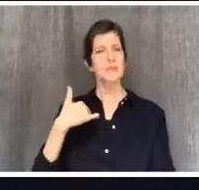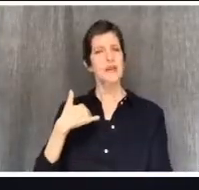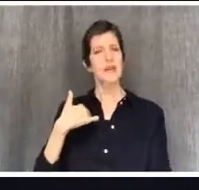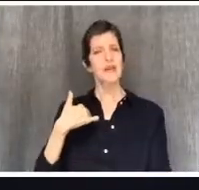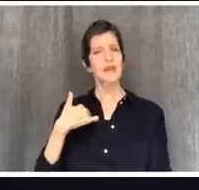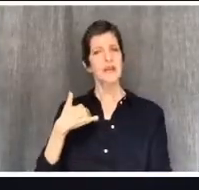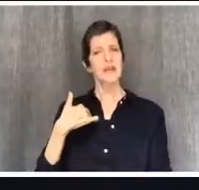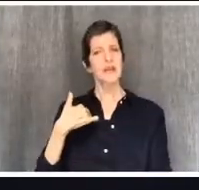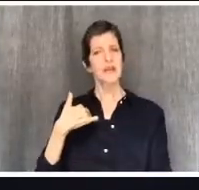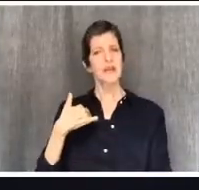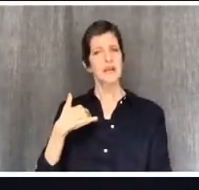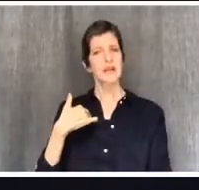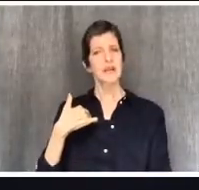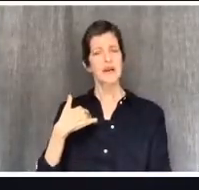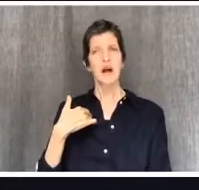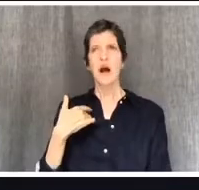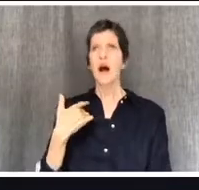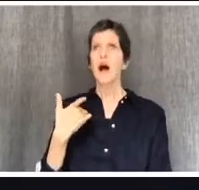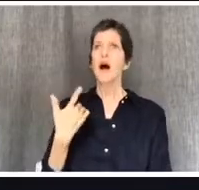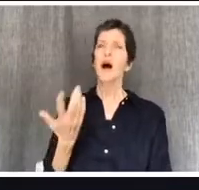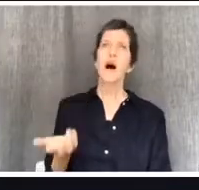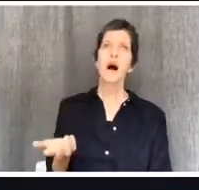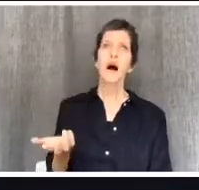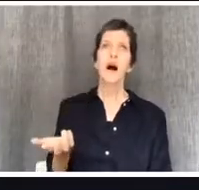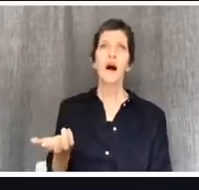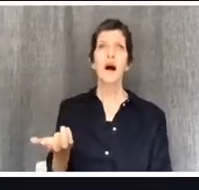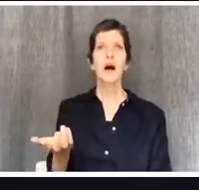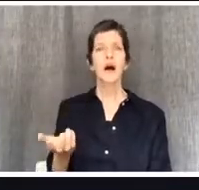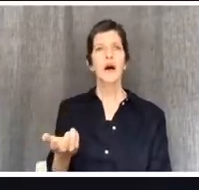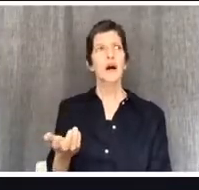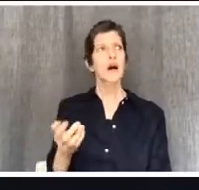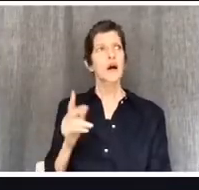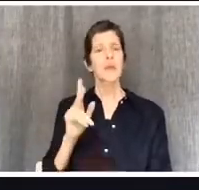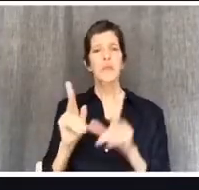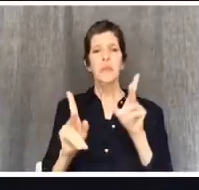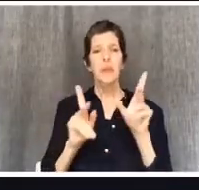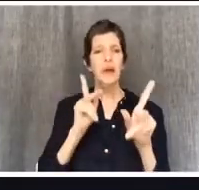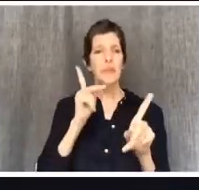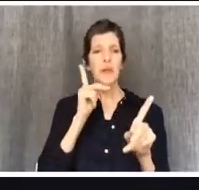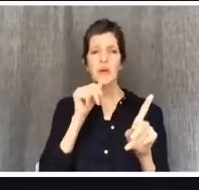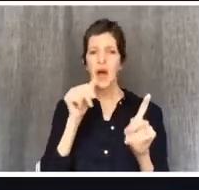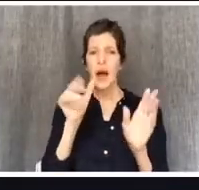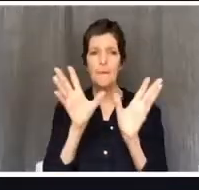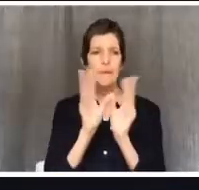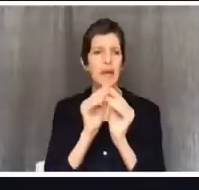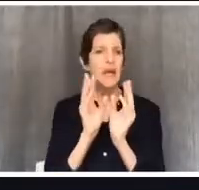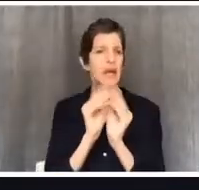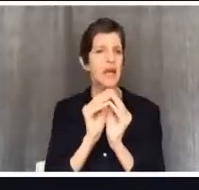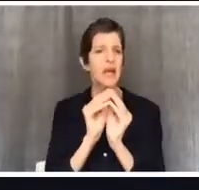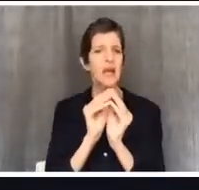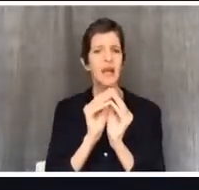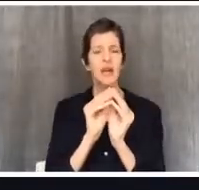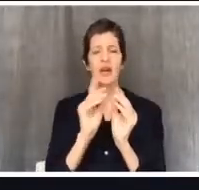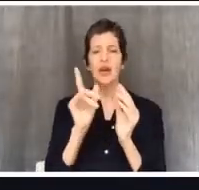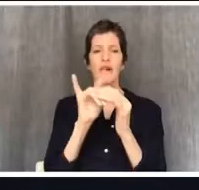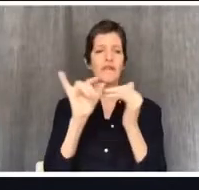moved to a streaming service in church. People are not gathering together. This is what it's going to be like forever.